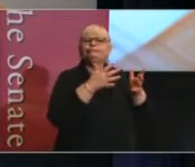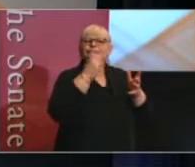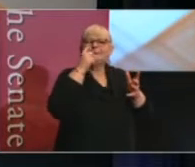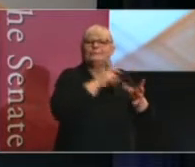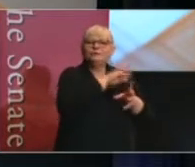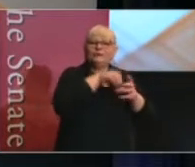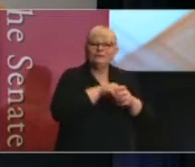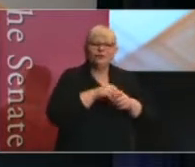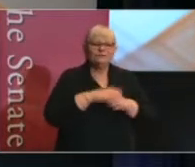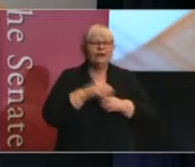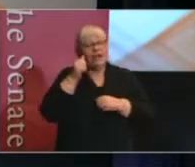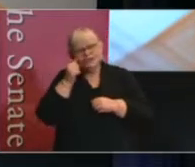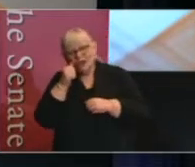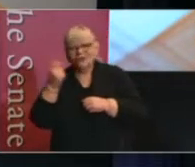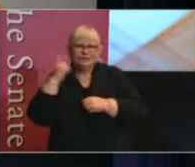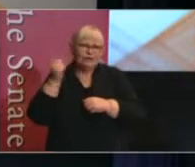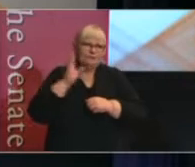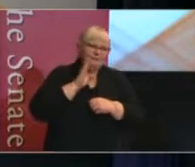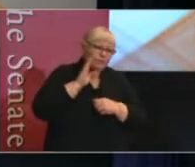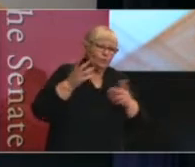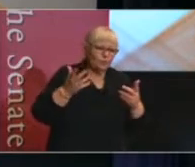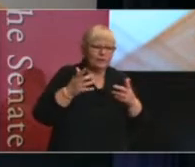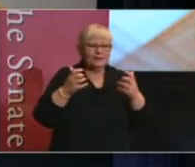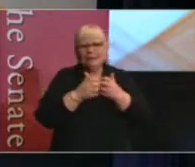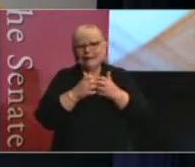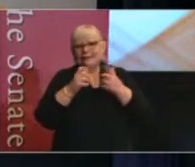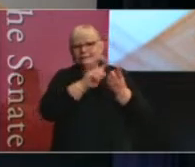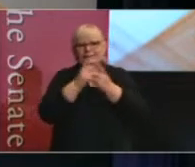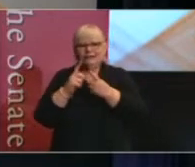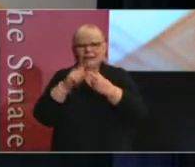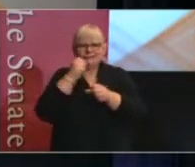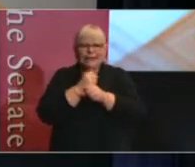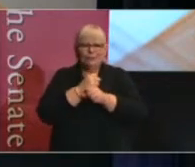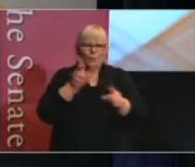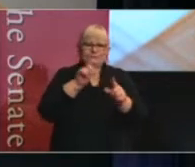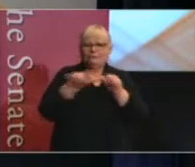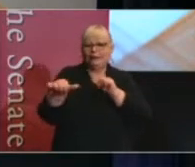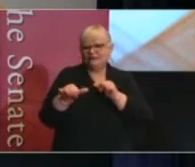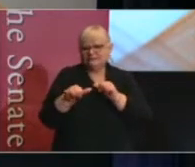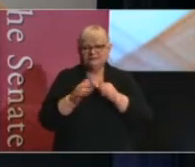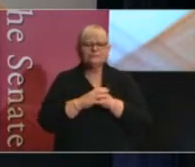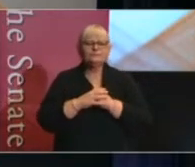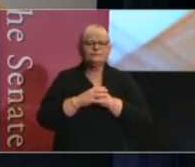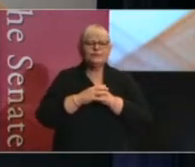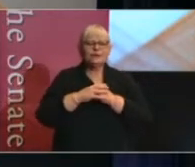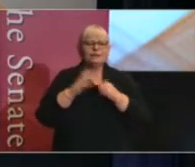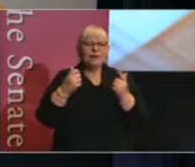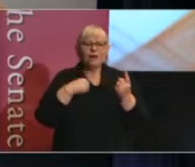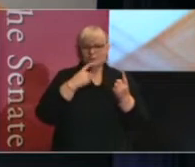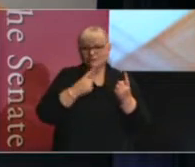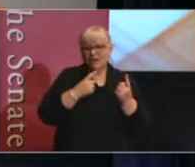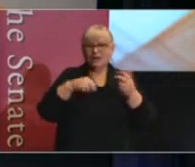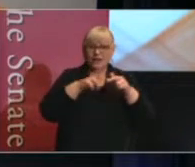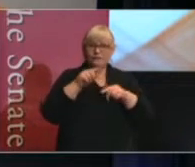sure you're well aware of these and there's many examples of best practice from this parliament. So I'd say if you're